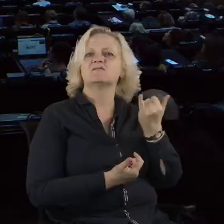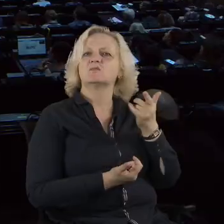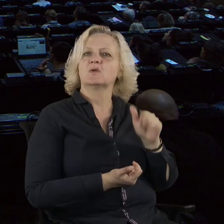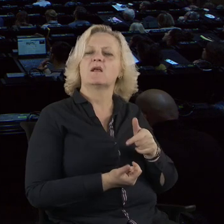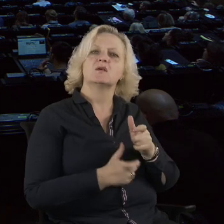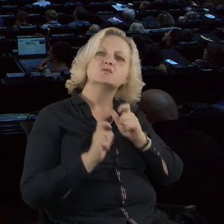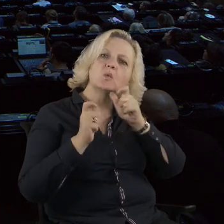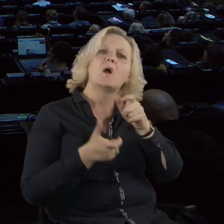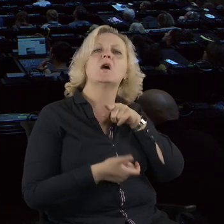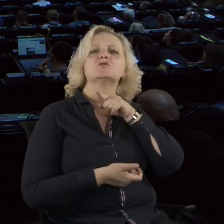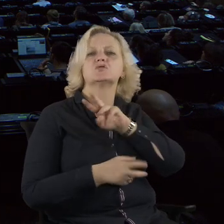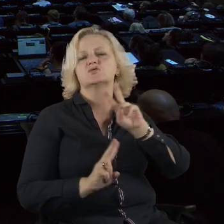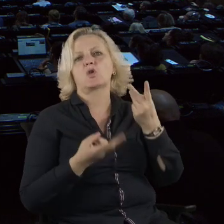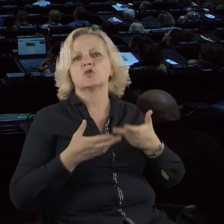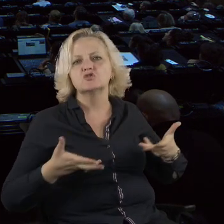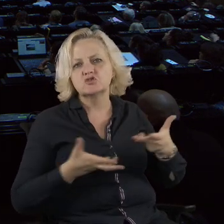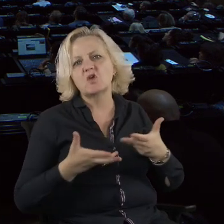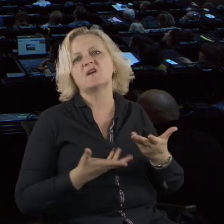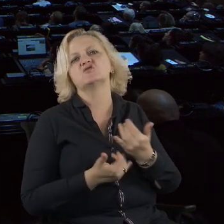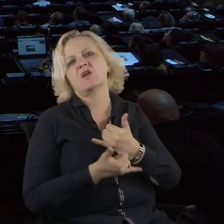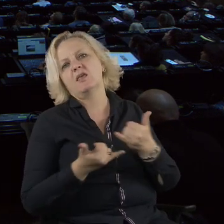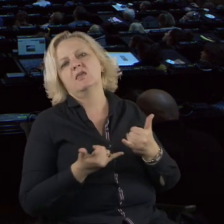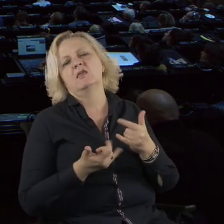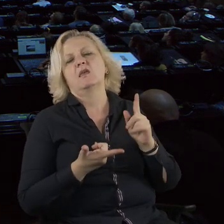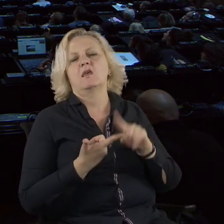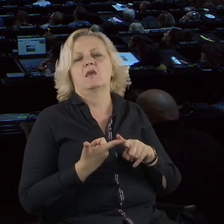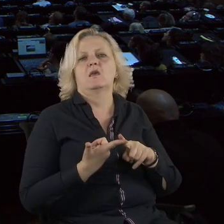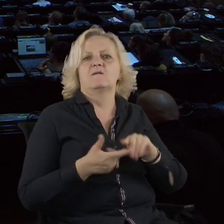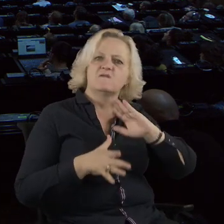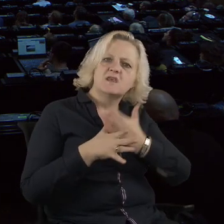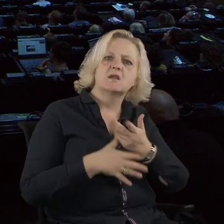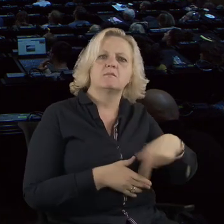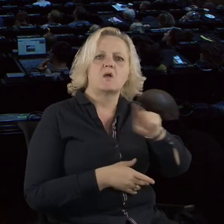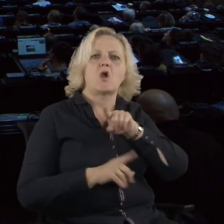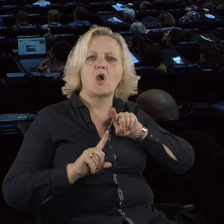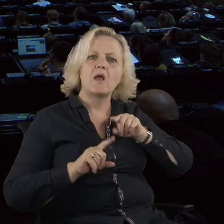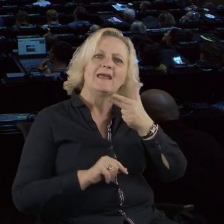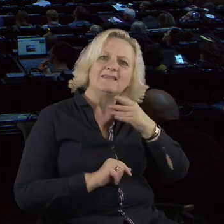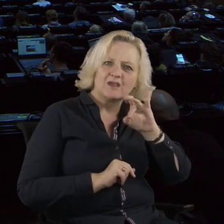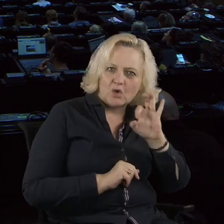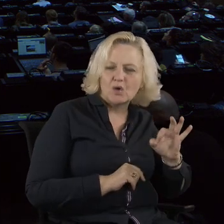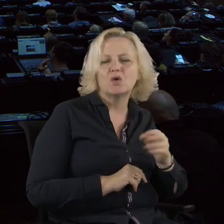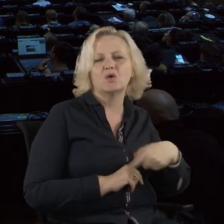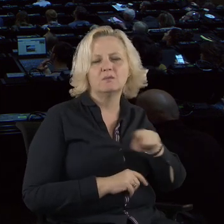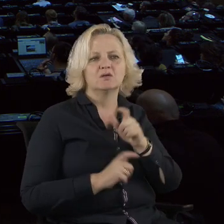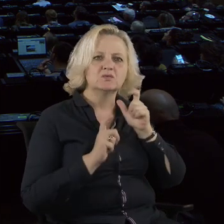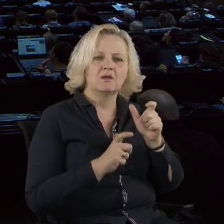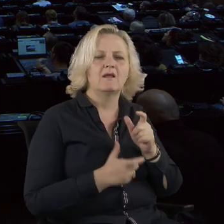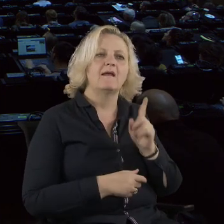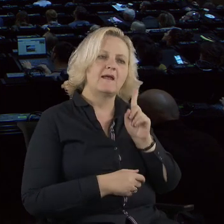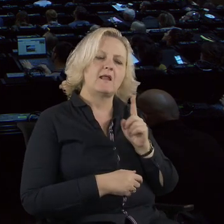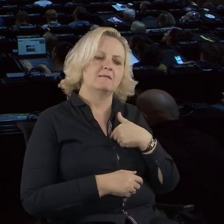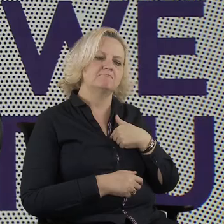organizations. But we decided to approach it in a new, novel way, in a slightly unorthodox manner.